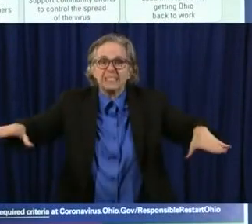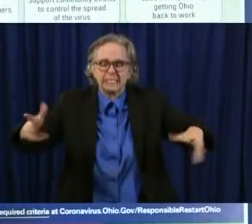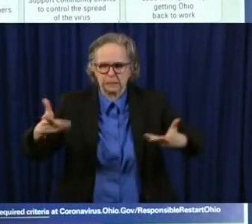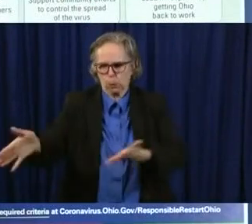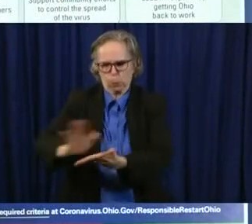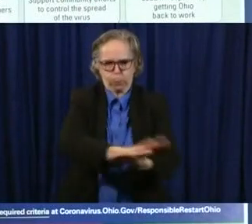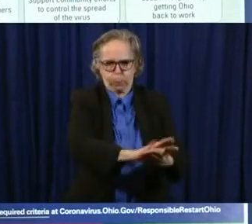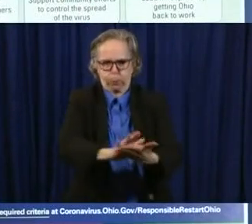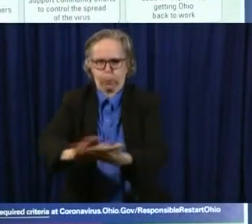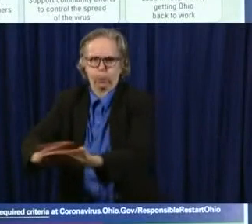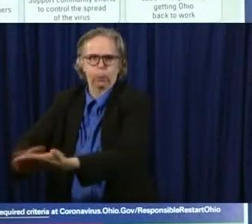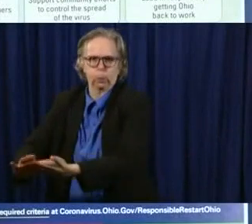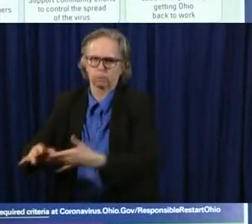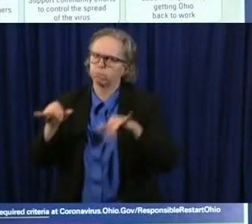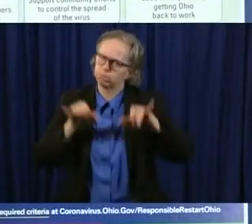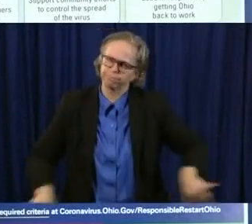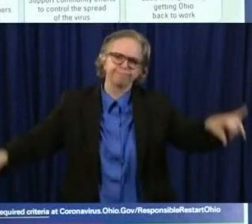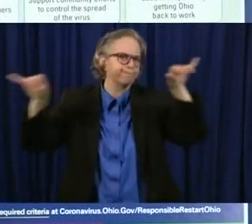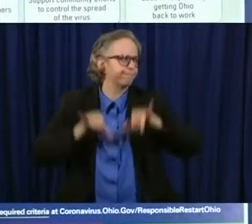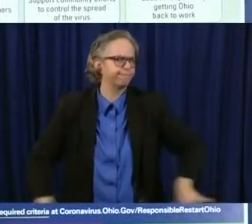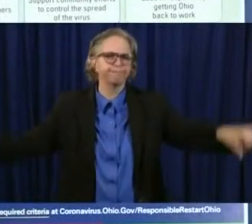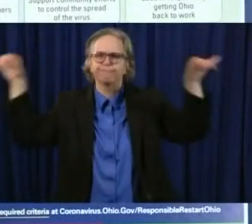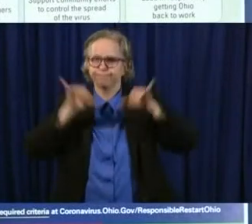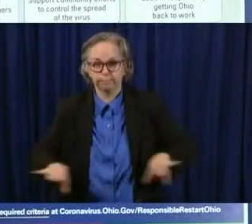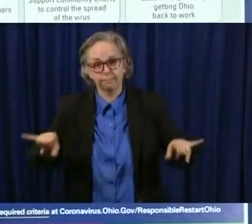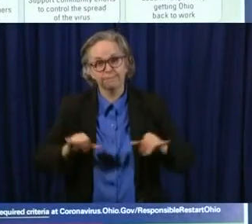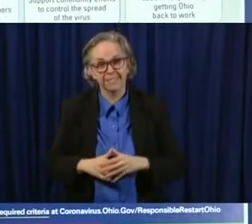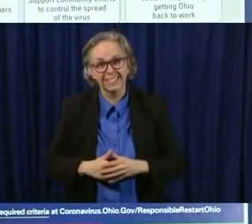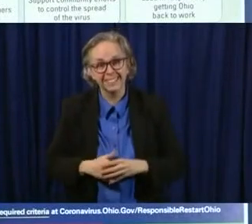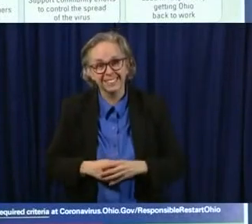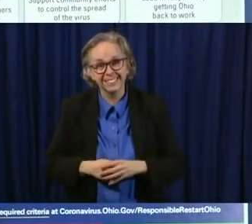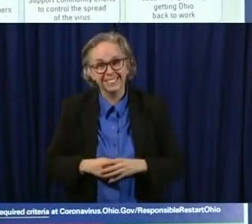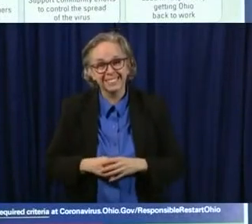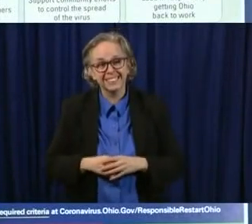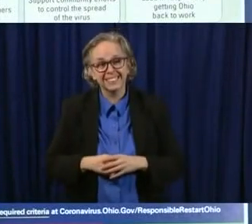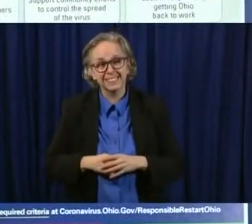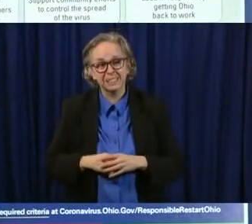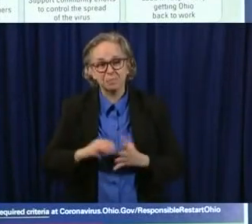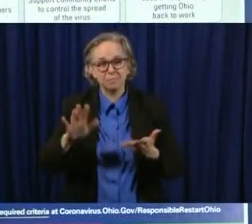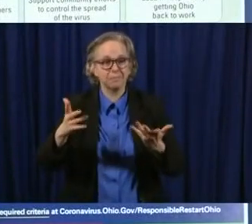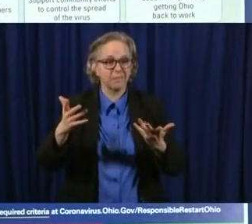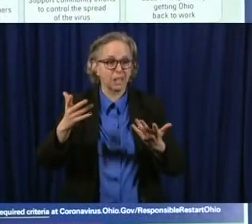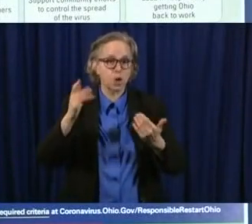And what I normally call a mask.